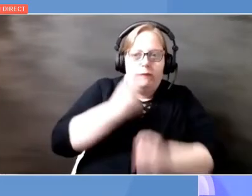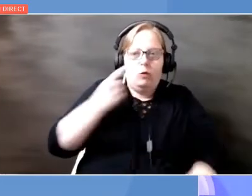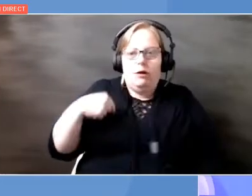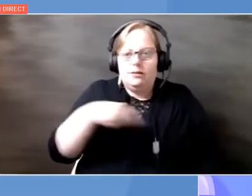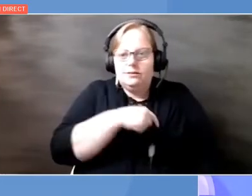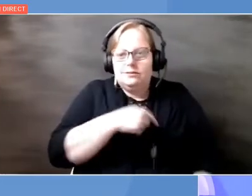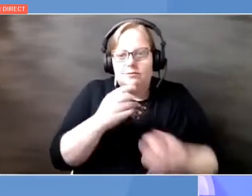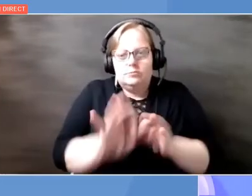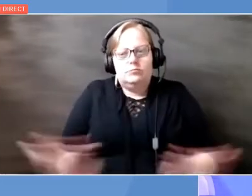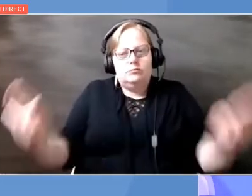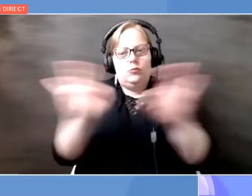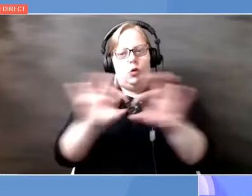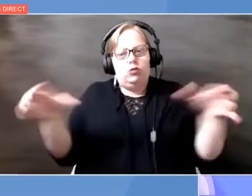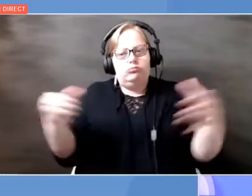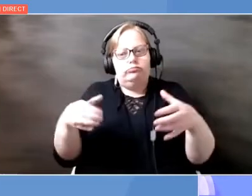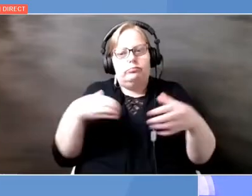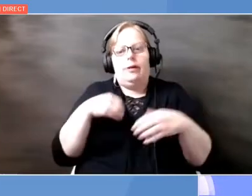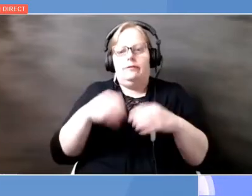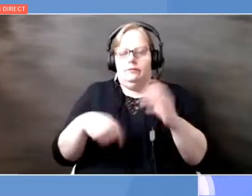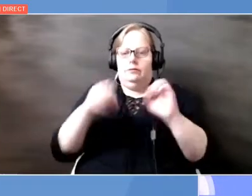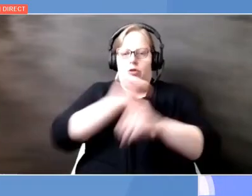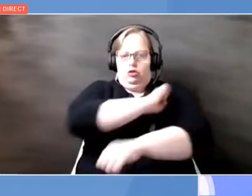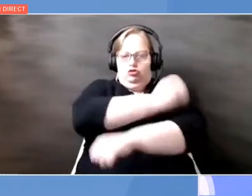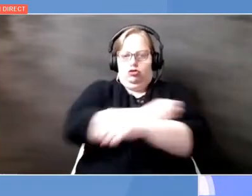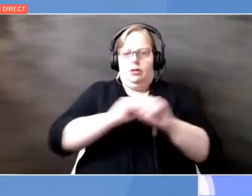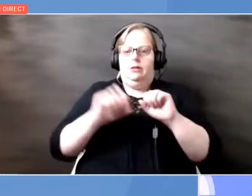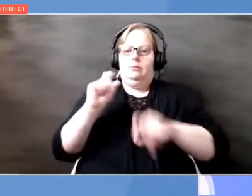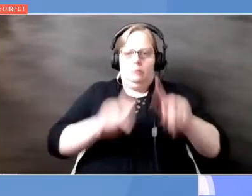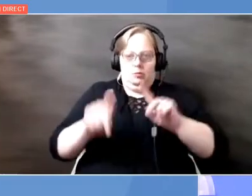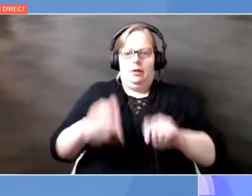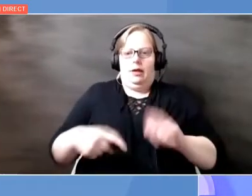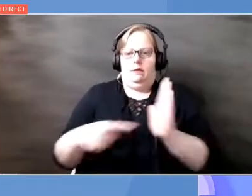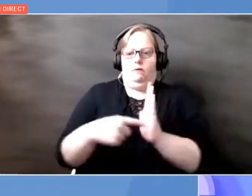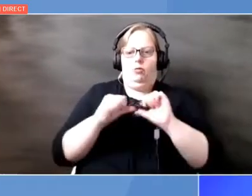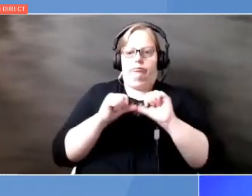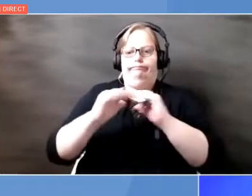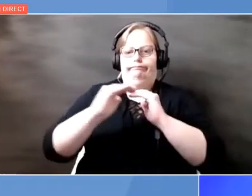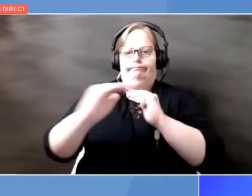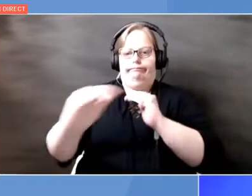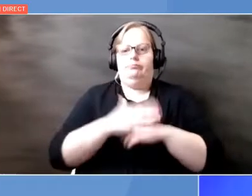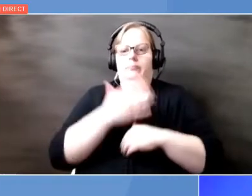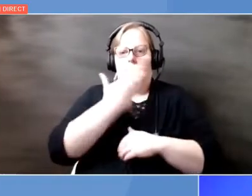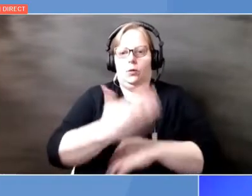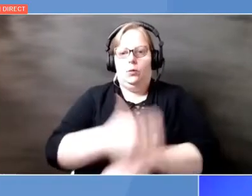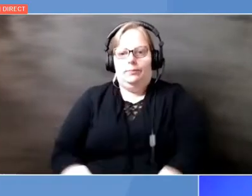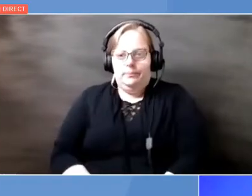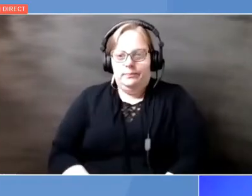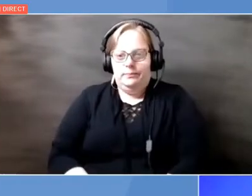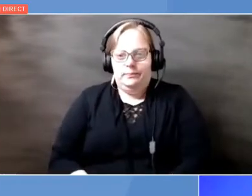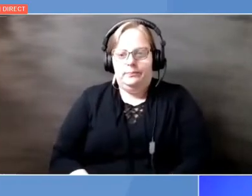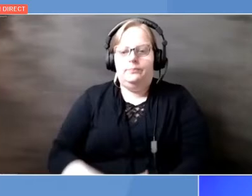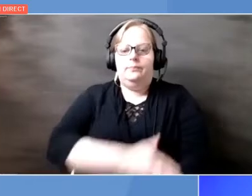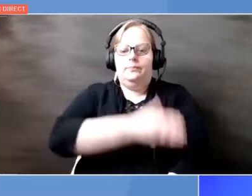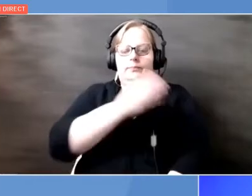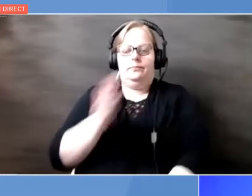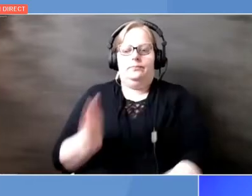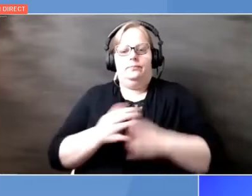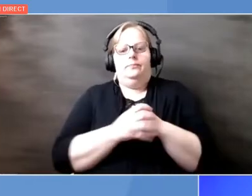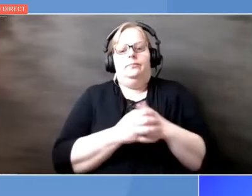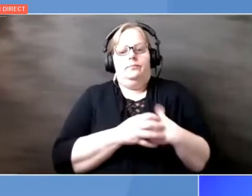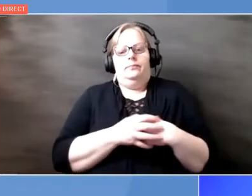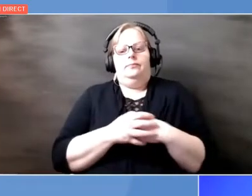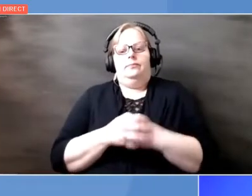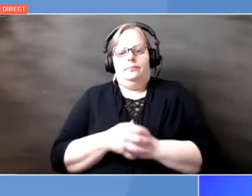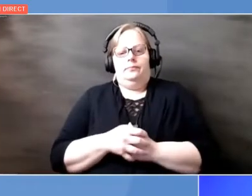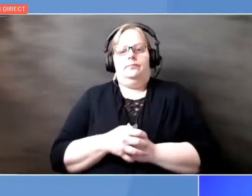to come with affordable, sustainable energy. That's what we need. Thank you. Francesco and Nigel, I would love